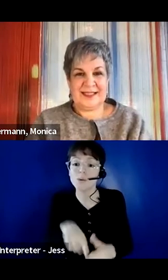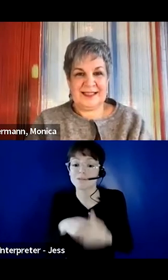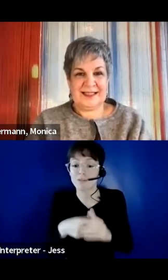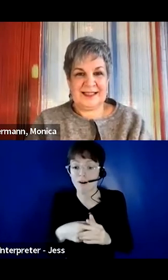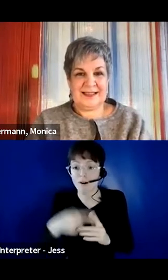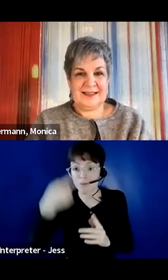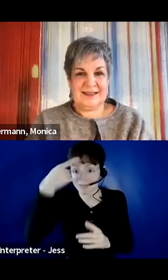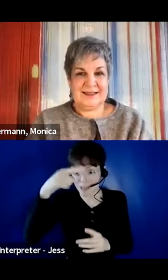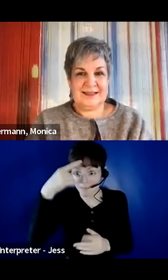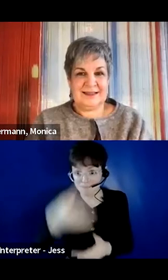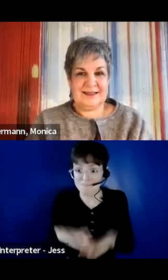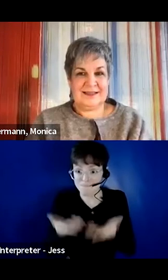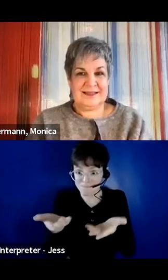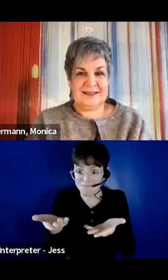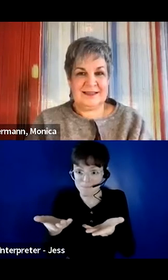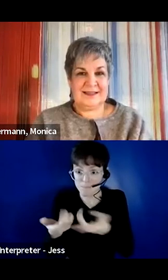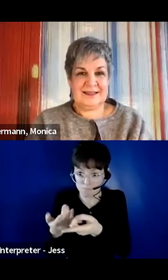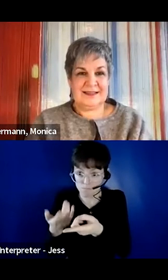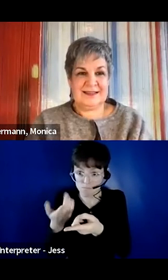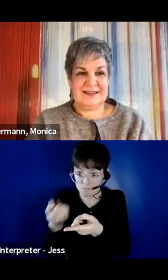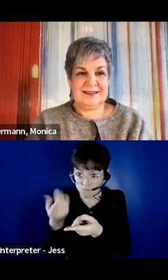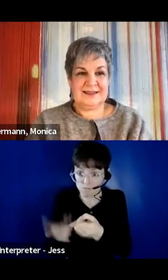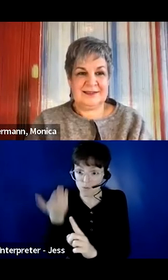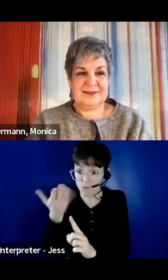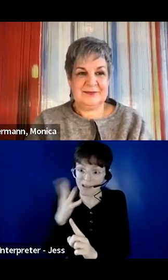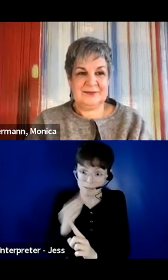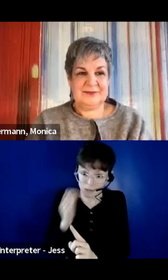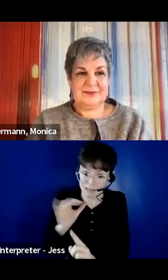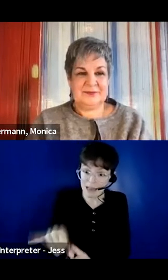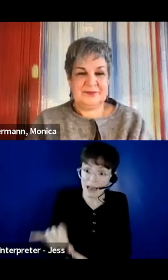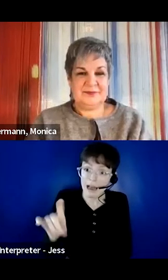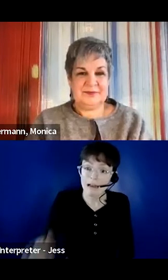Wassam, have you had experiences with this?